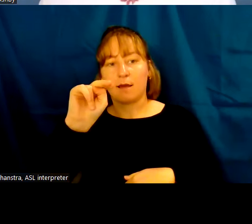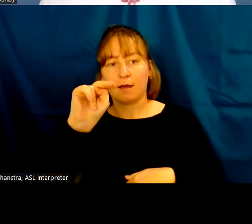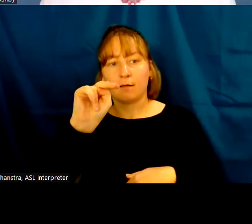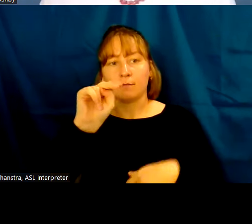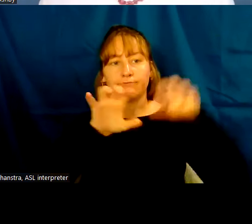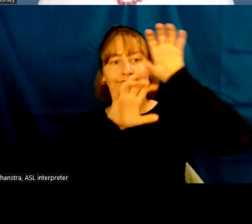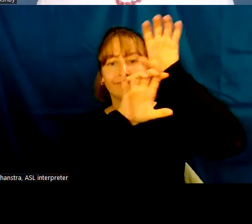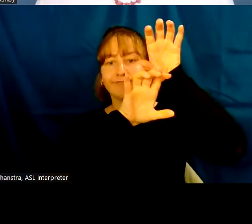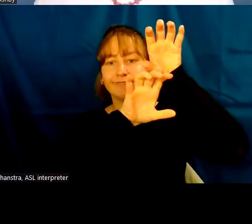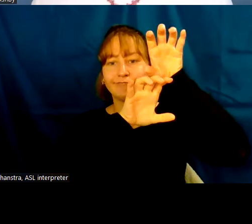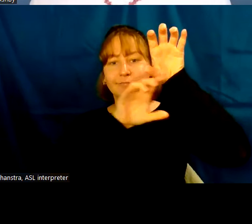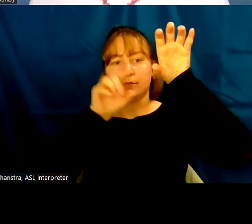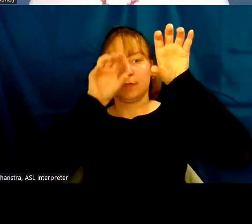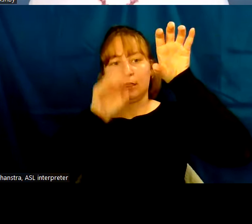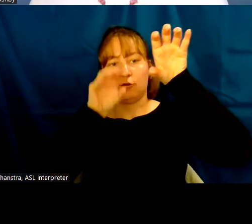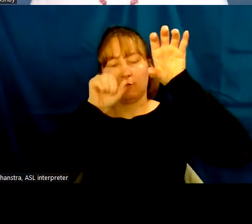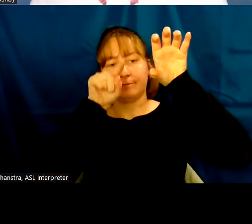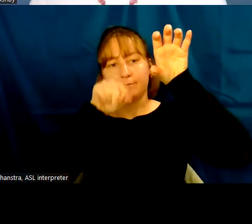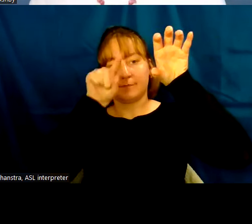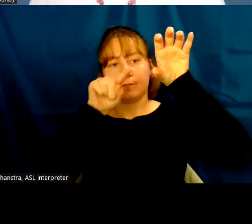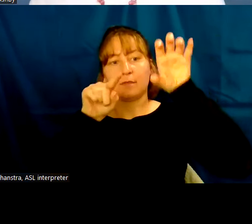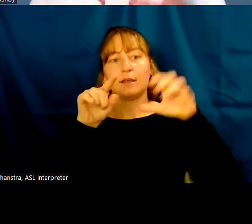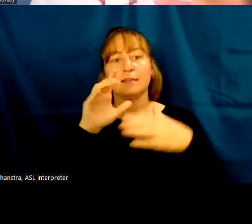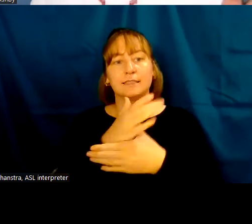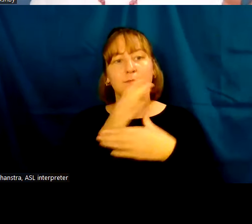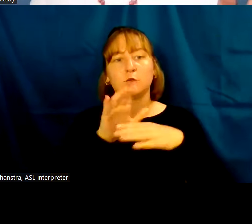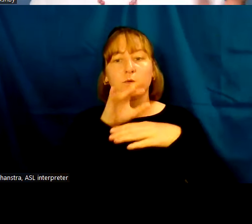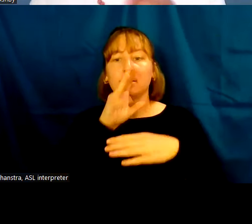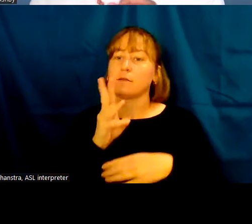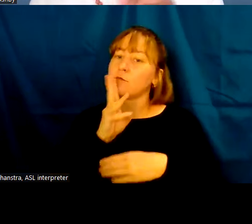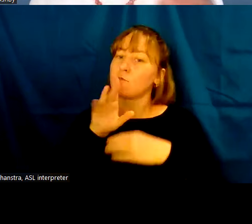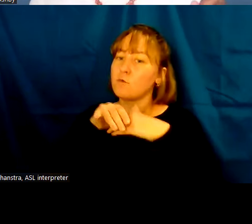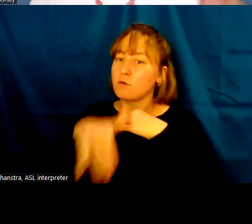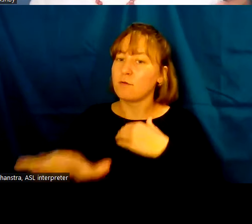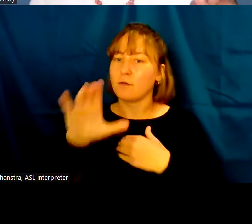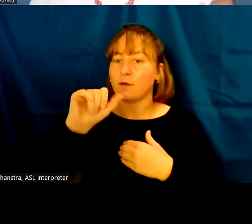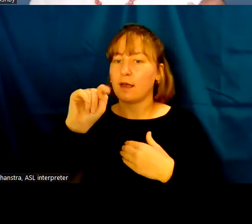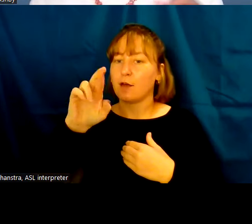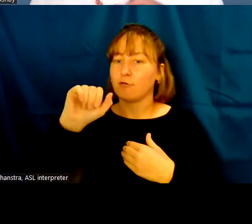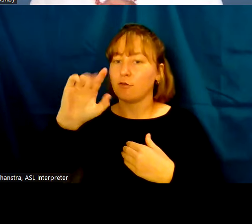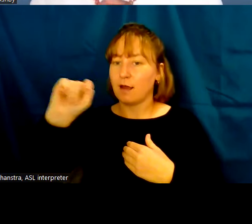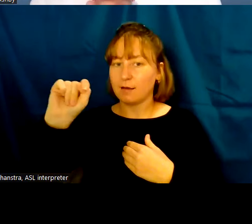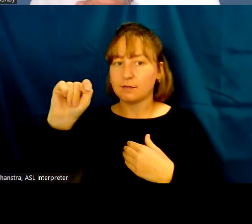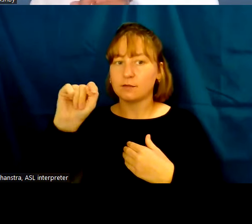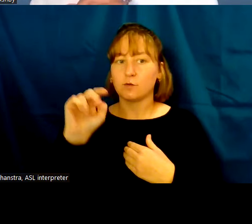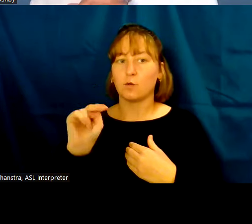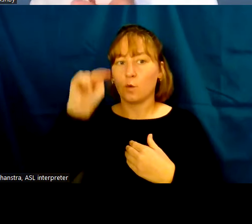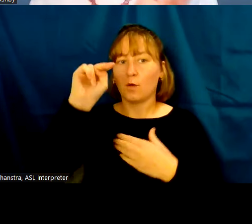Nubia is the land between the cataracts, and so its northern border is at Aswan